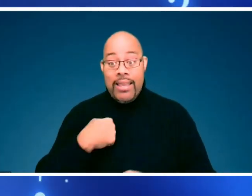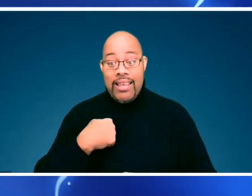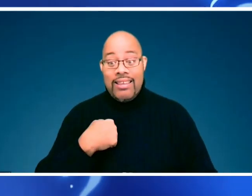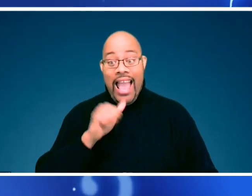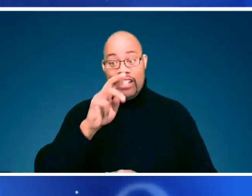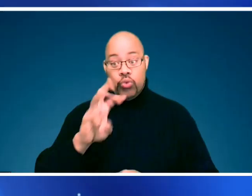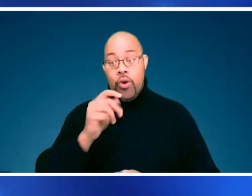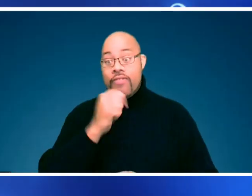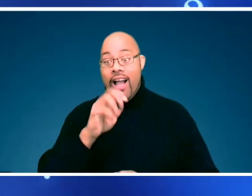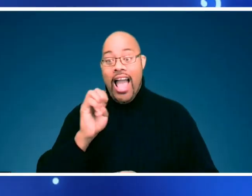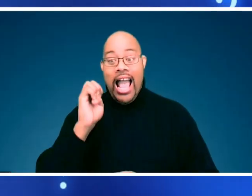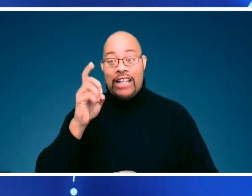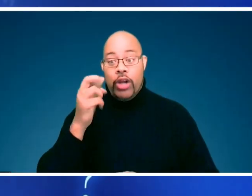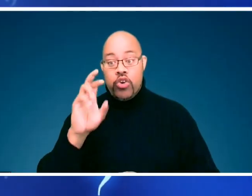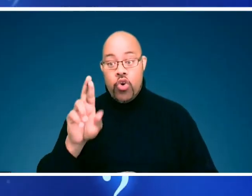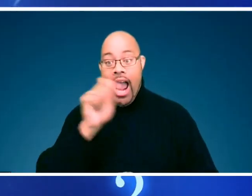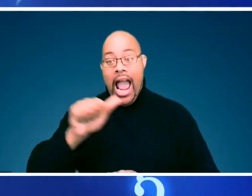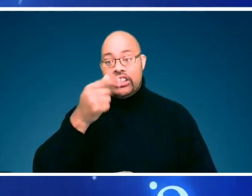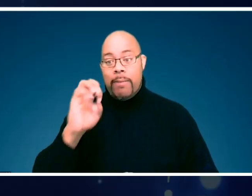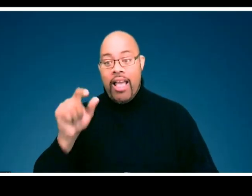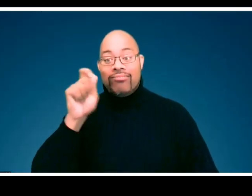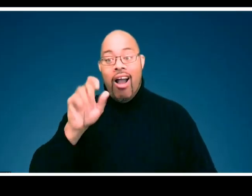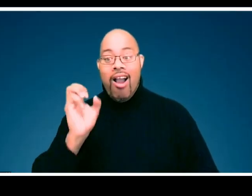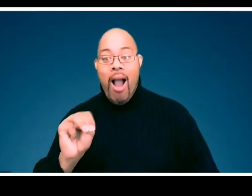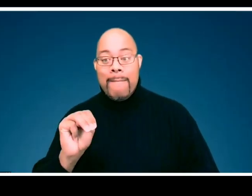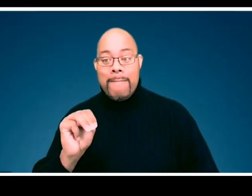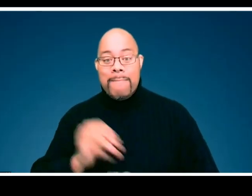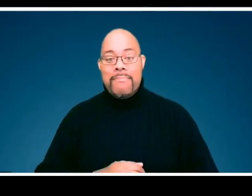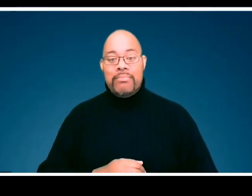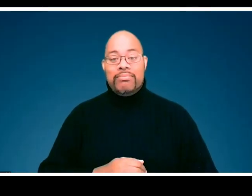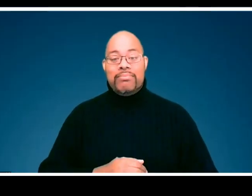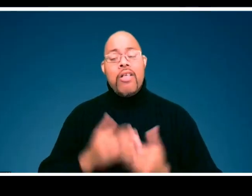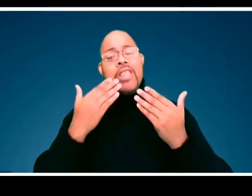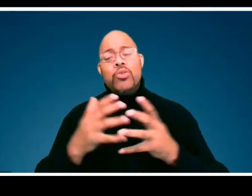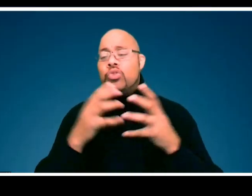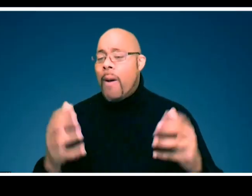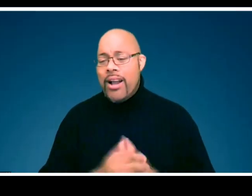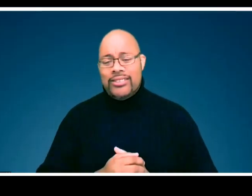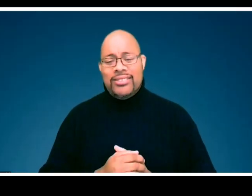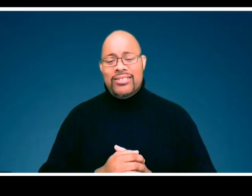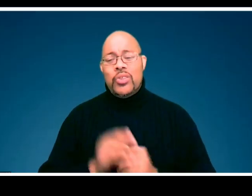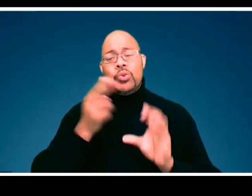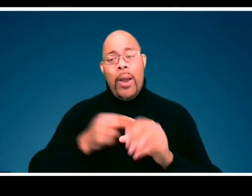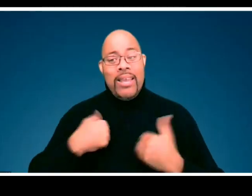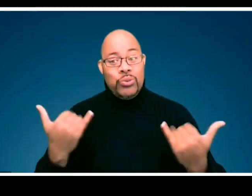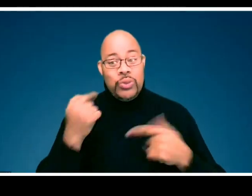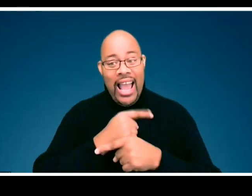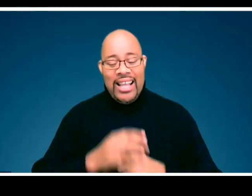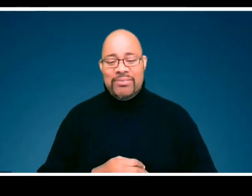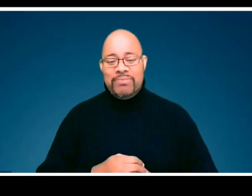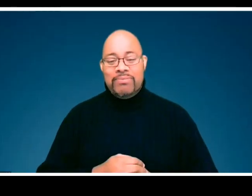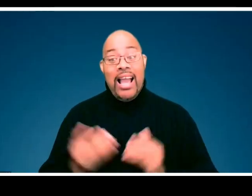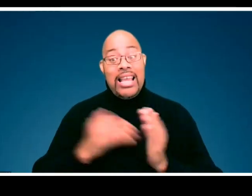AndrewTheEducator at gmail.com Thank you so much for joining me here today. Again,